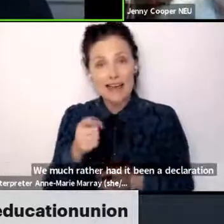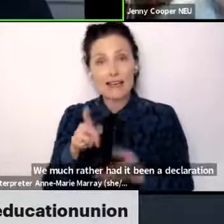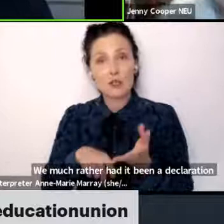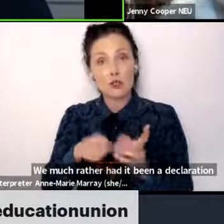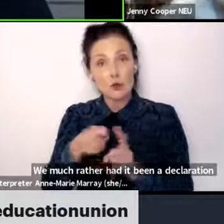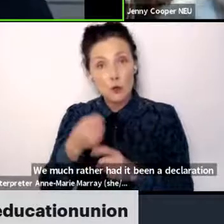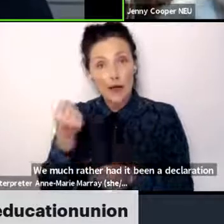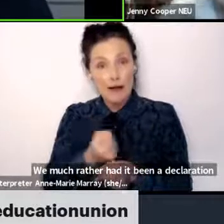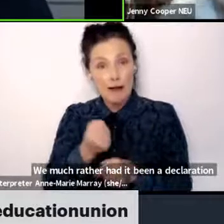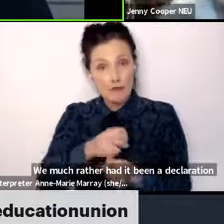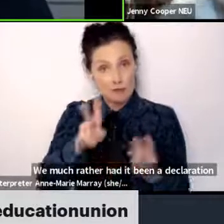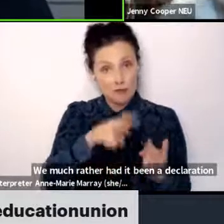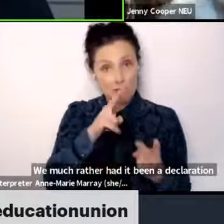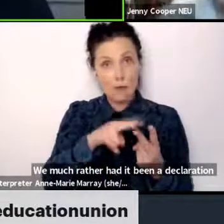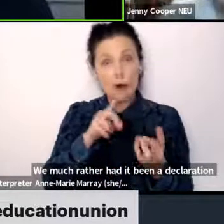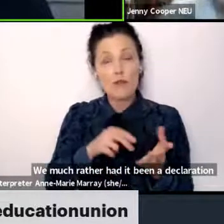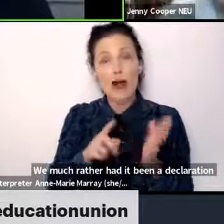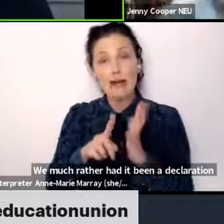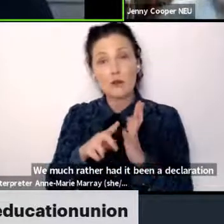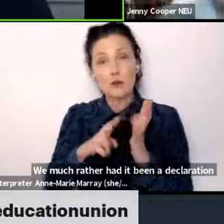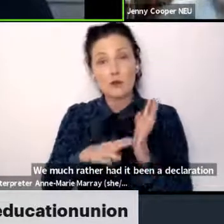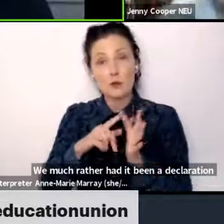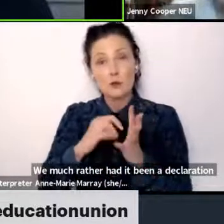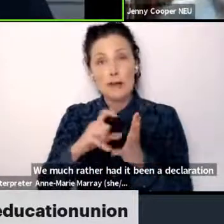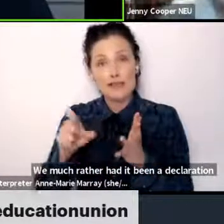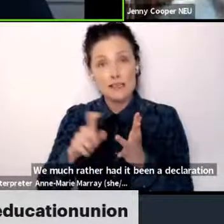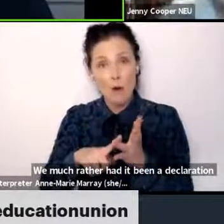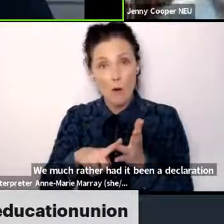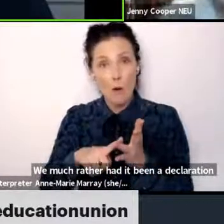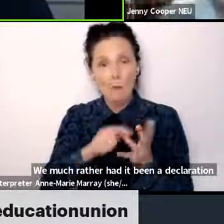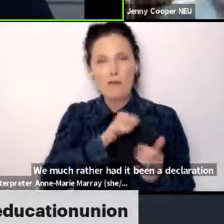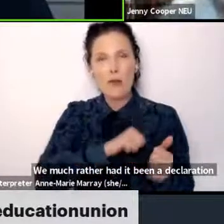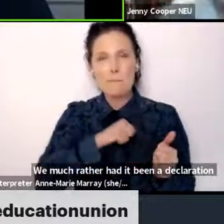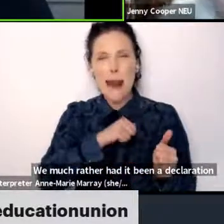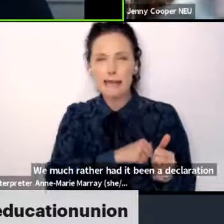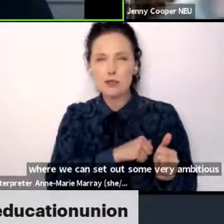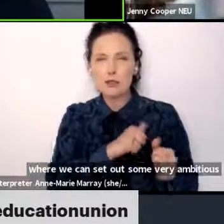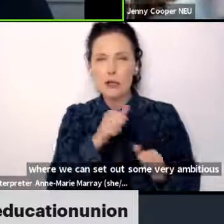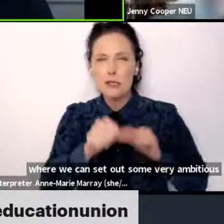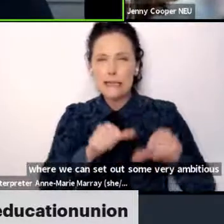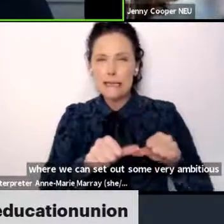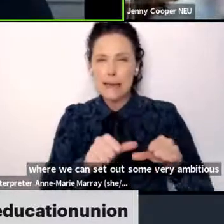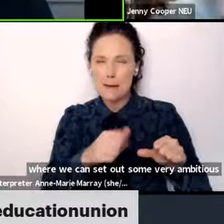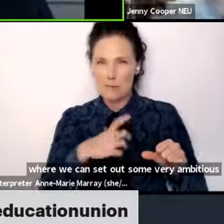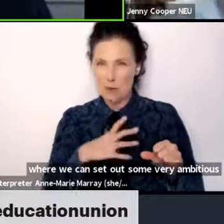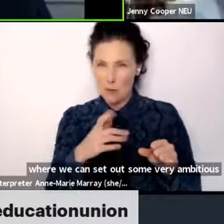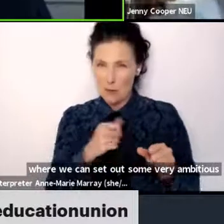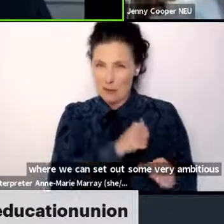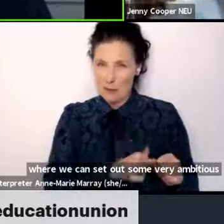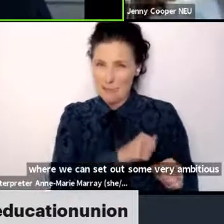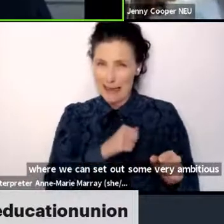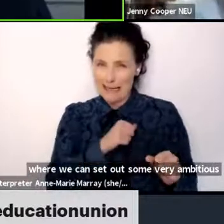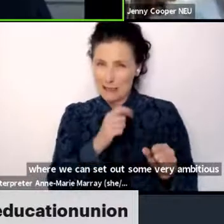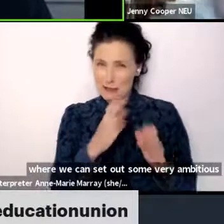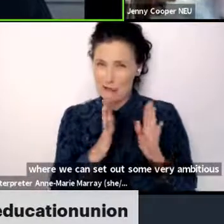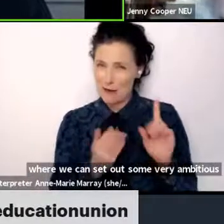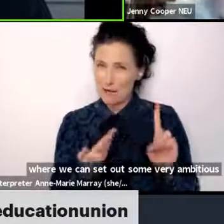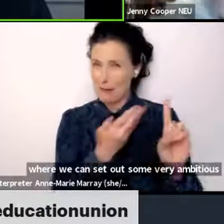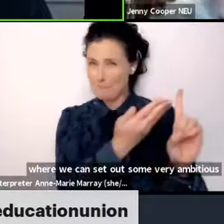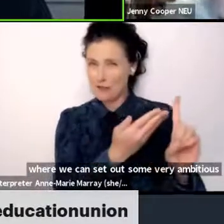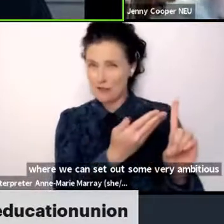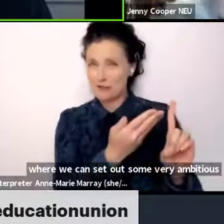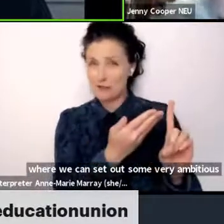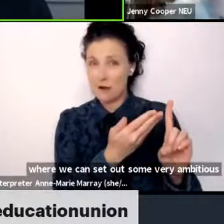we ended up with a pledge scheme. So we're now working to try and get those pledges to be as ambitious as possible. Also, those pledges will be